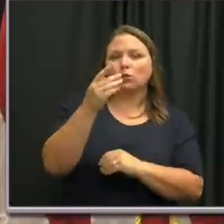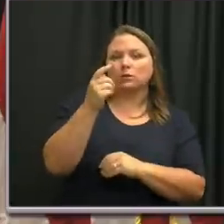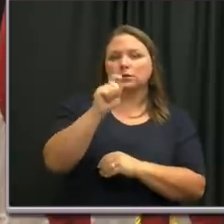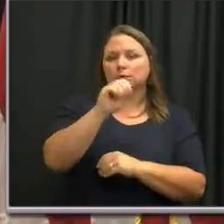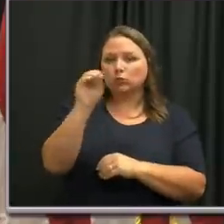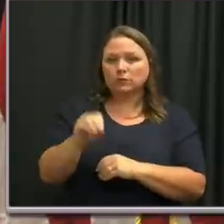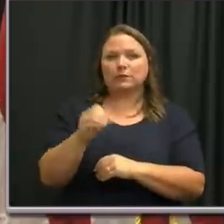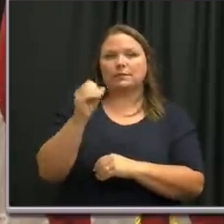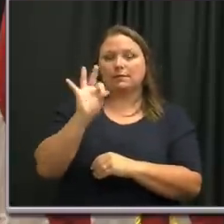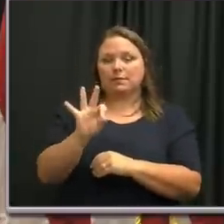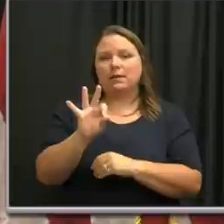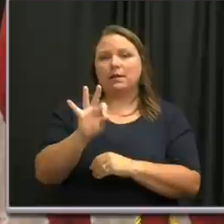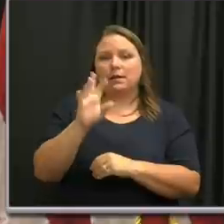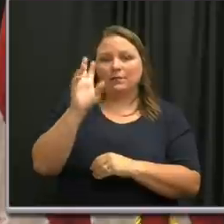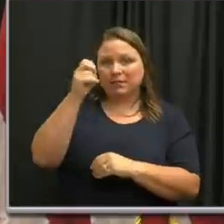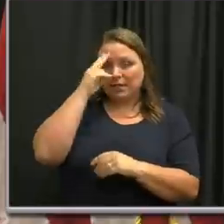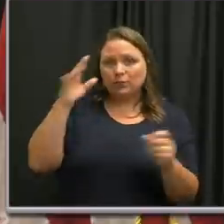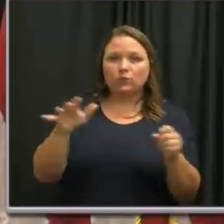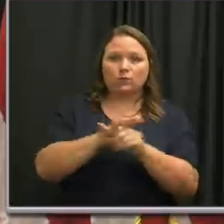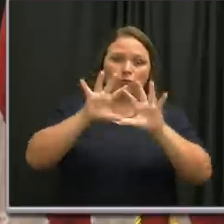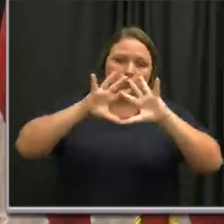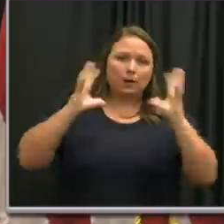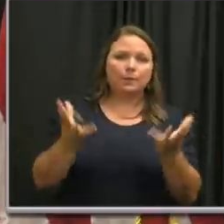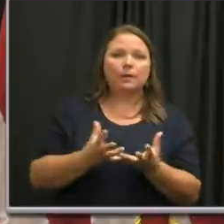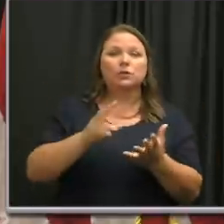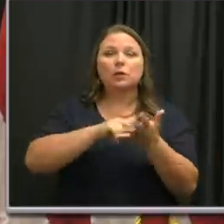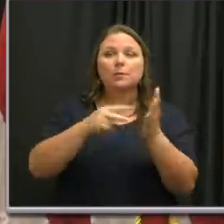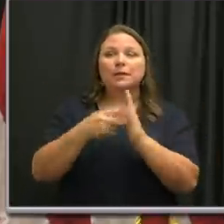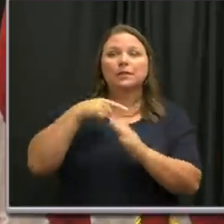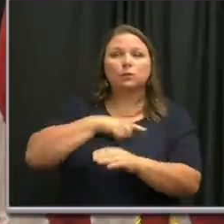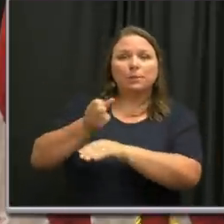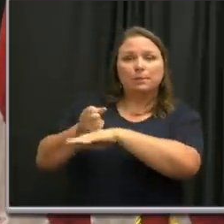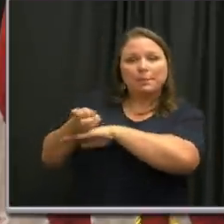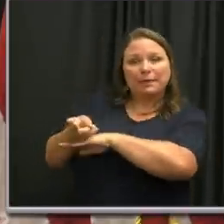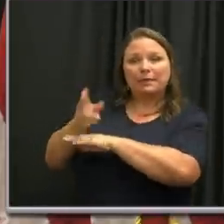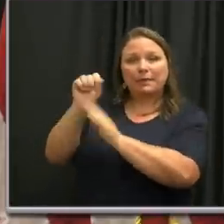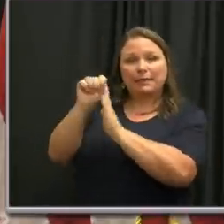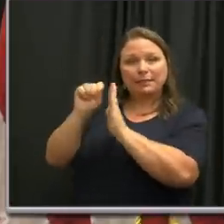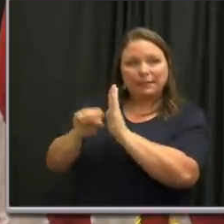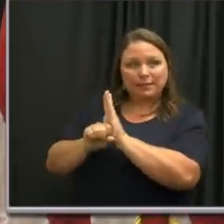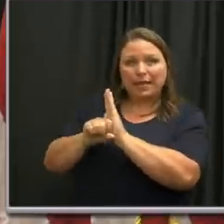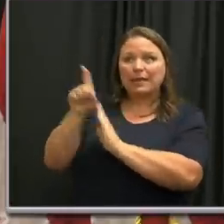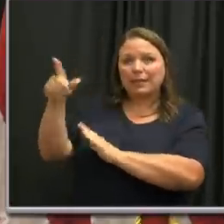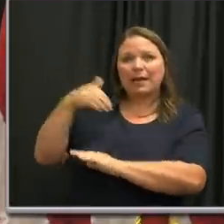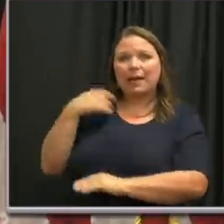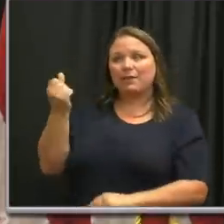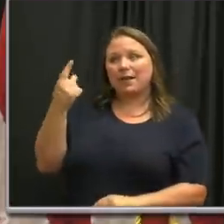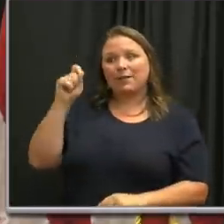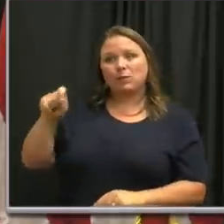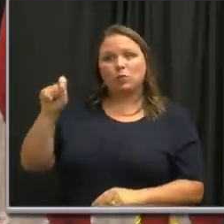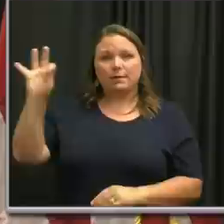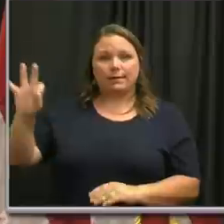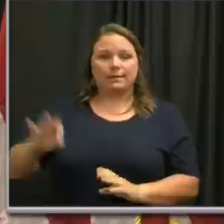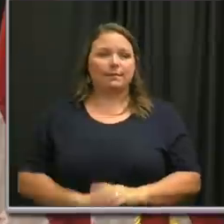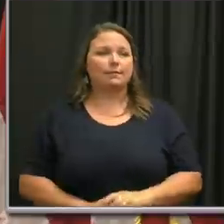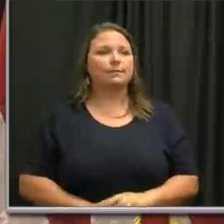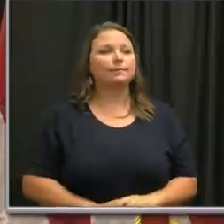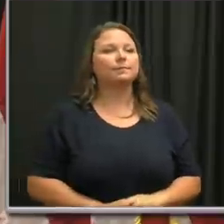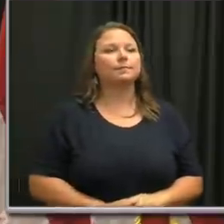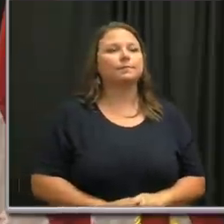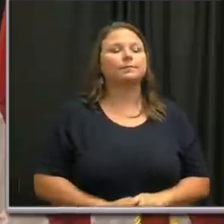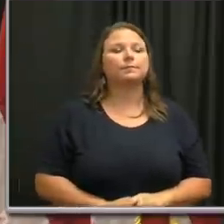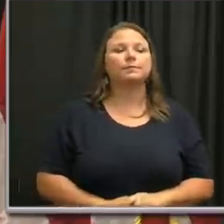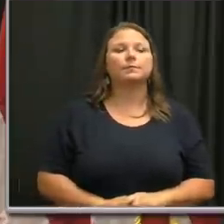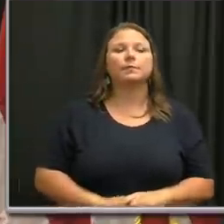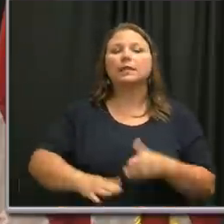total population. We continue to exceed the state's testing capacity at 11.9%. Whether or